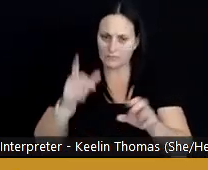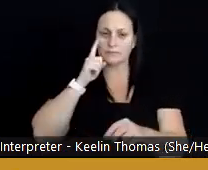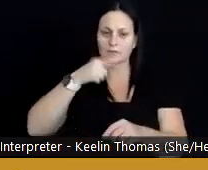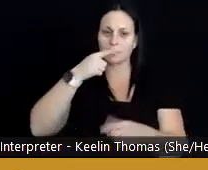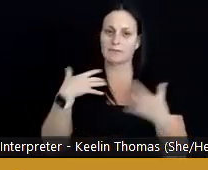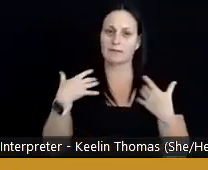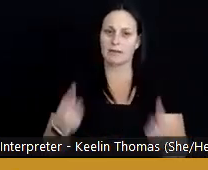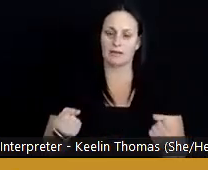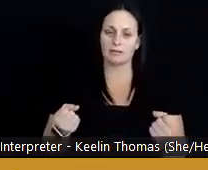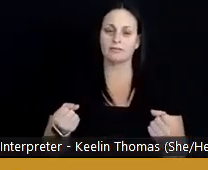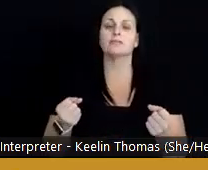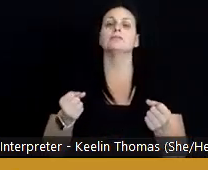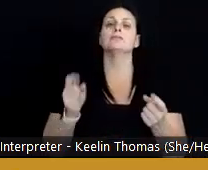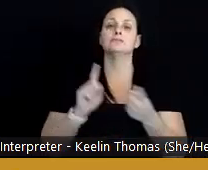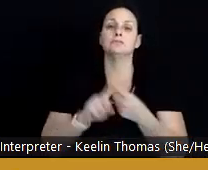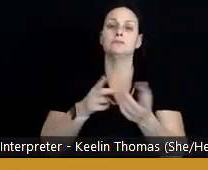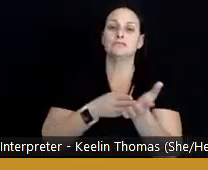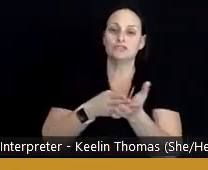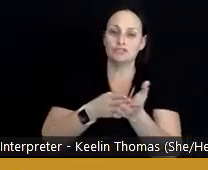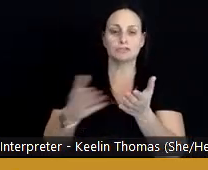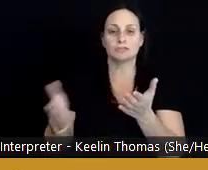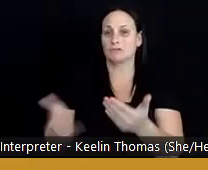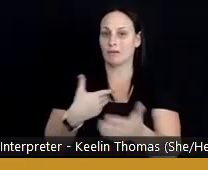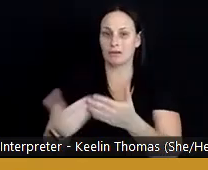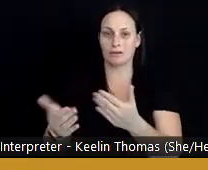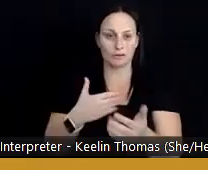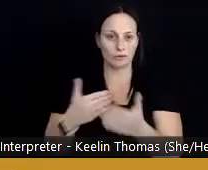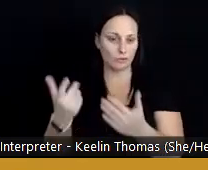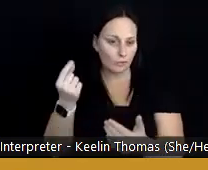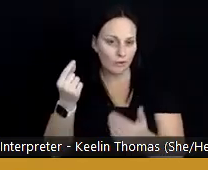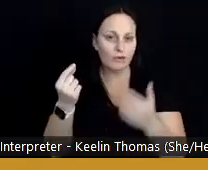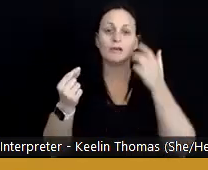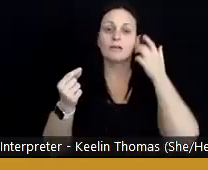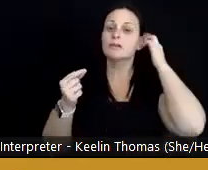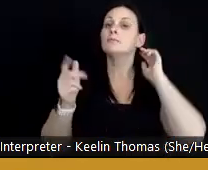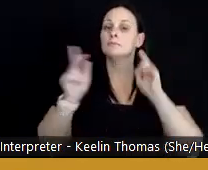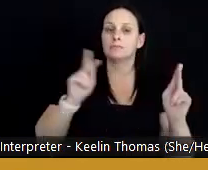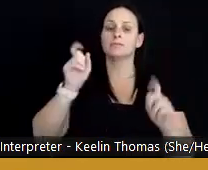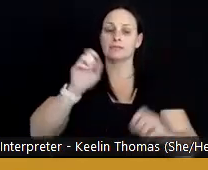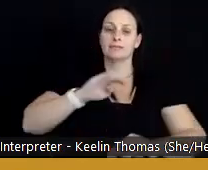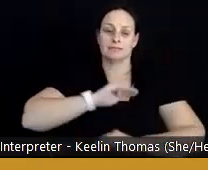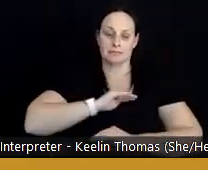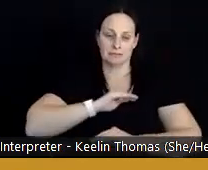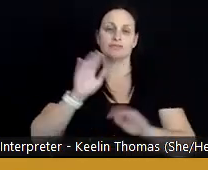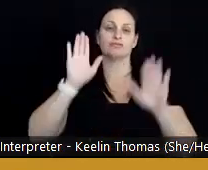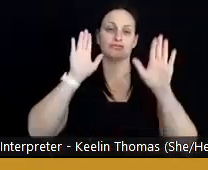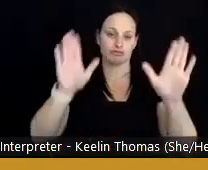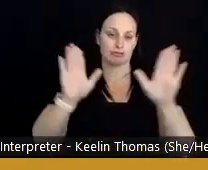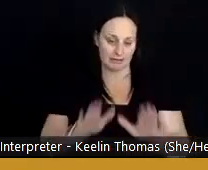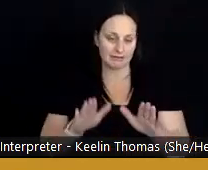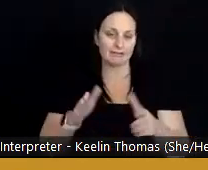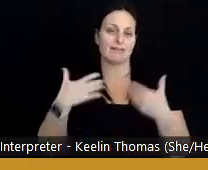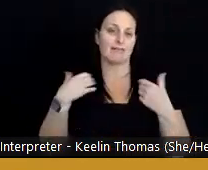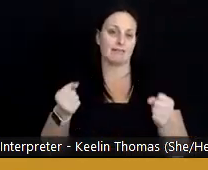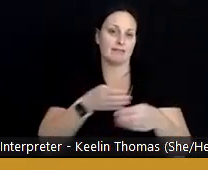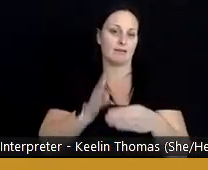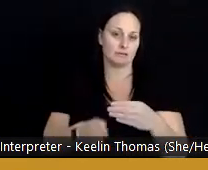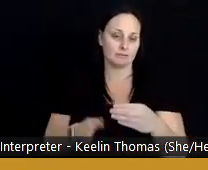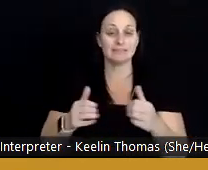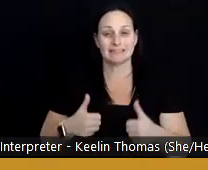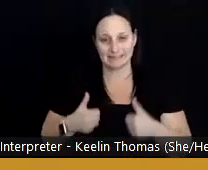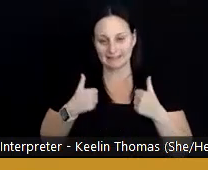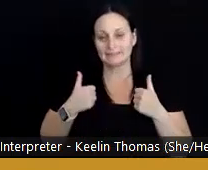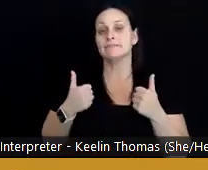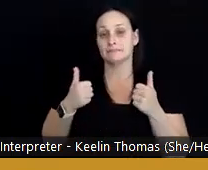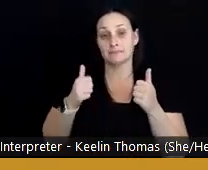Health toward ensuring that no matter where people live, they have a chance to fulfill great health outcomes and live a long and potentially healthy